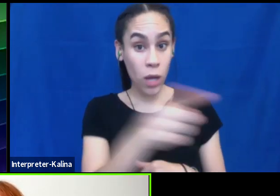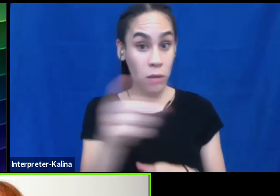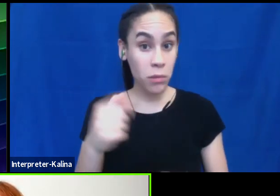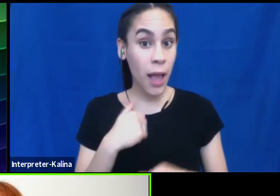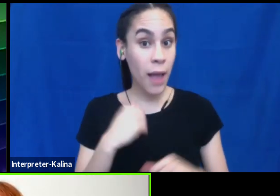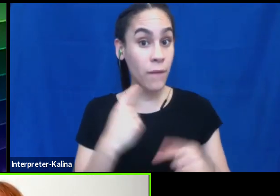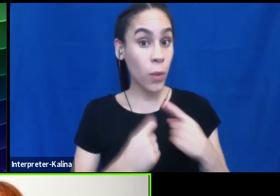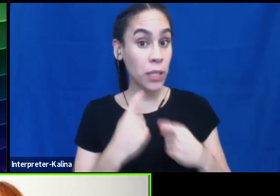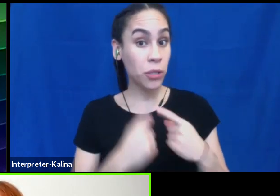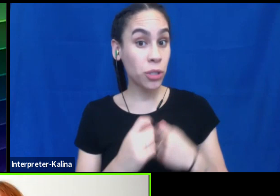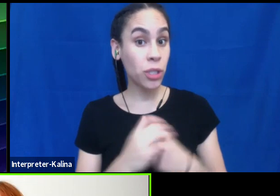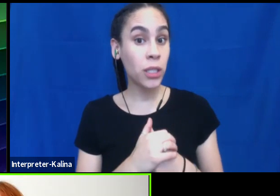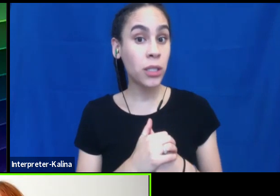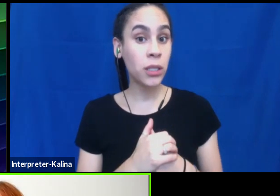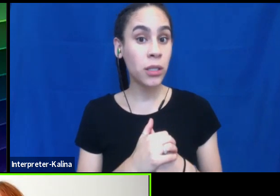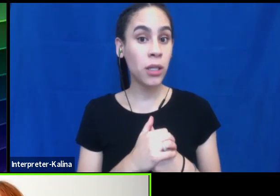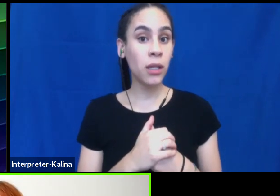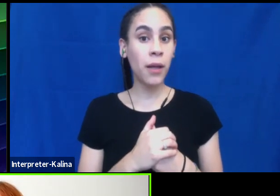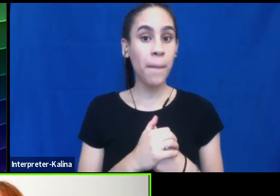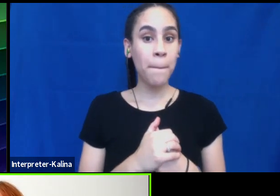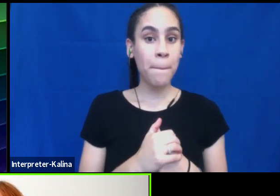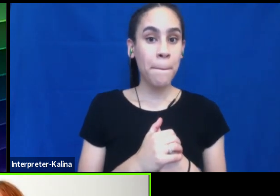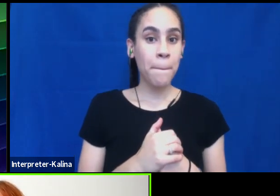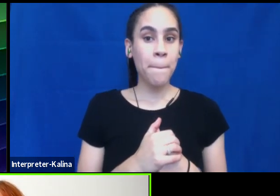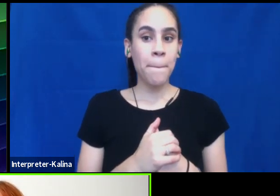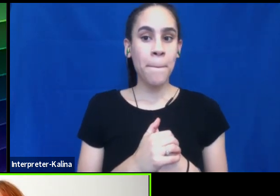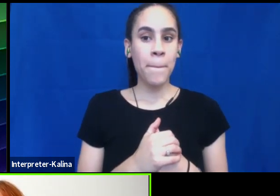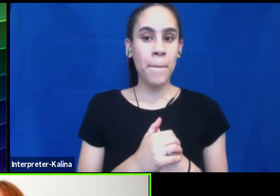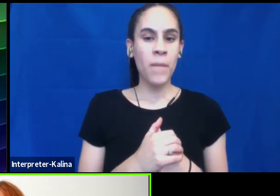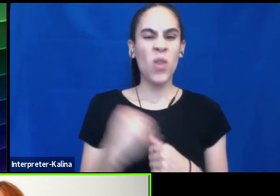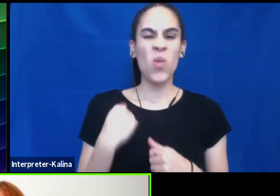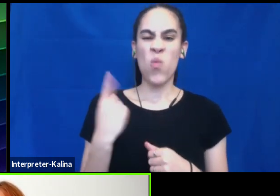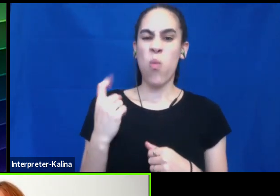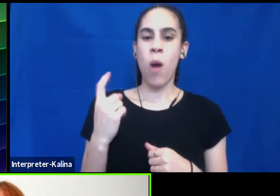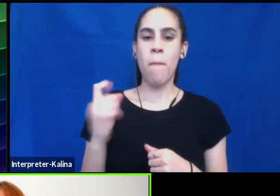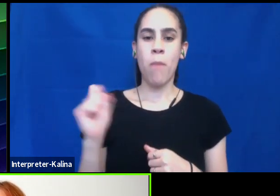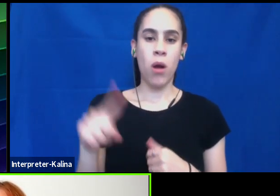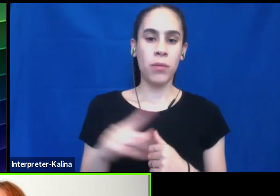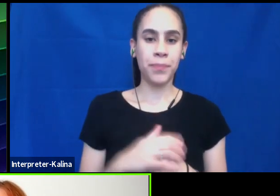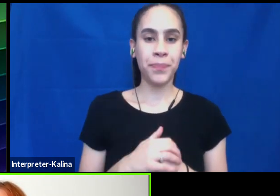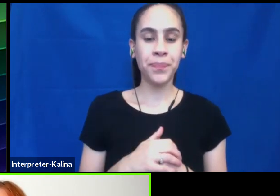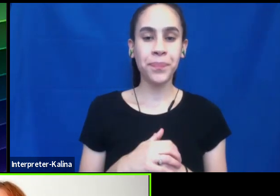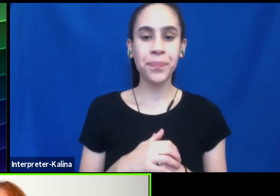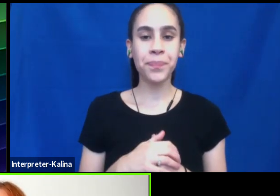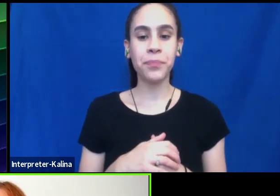I'm gonna, I'm gonna ask one more here. Um,